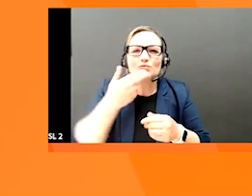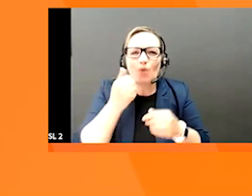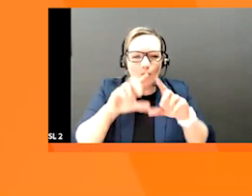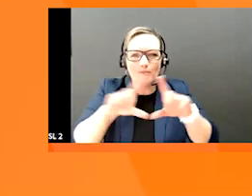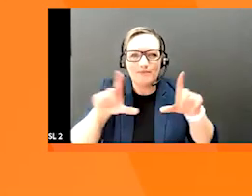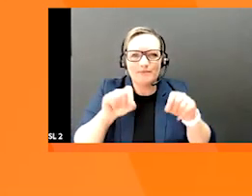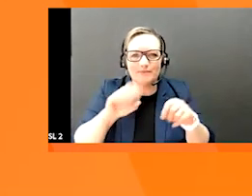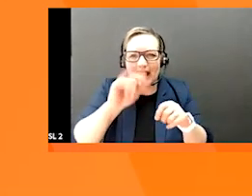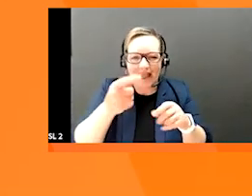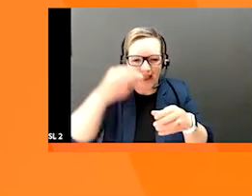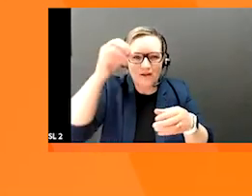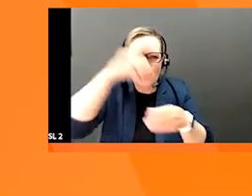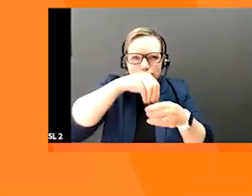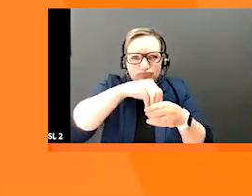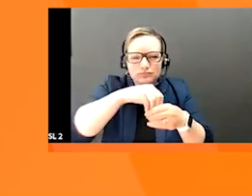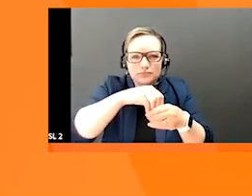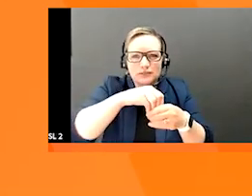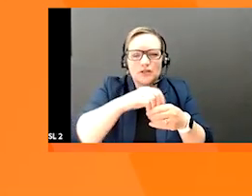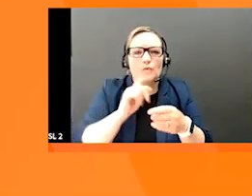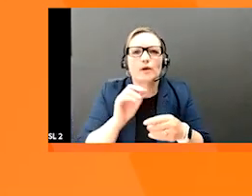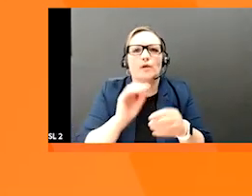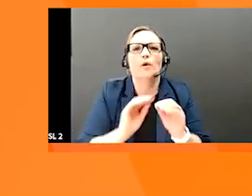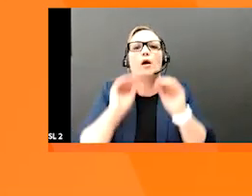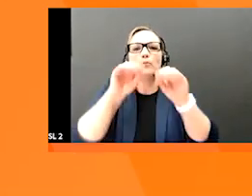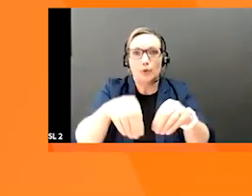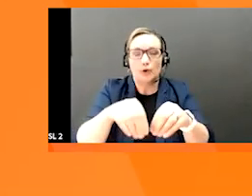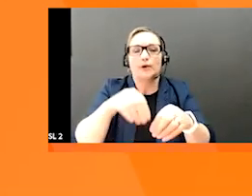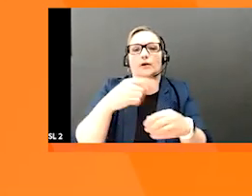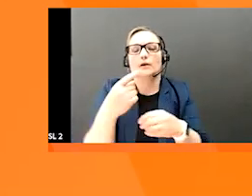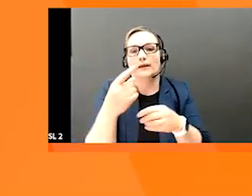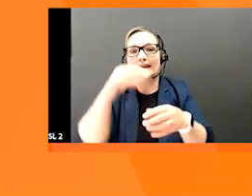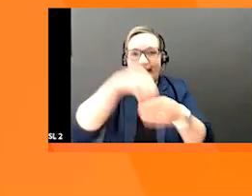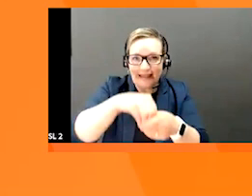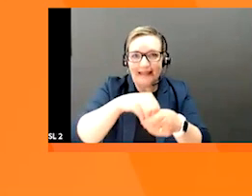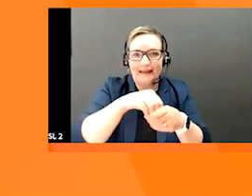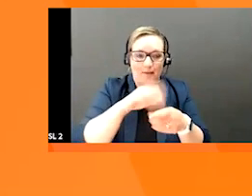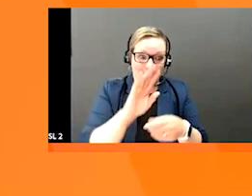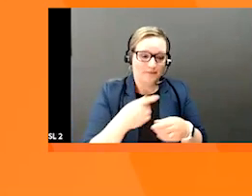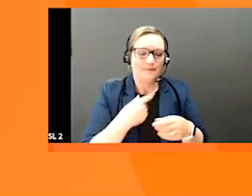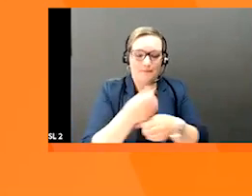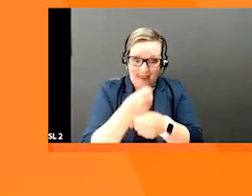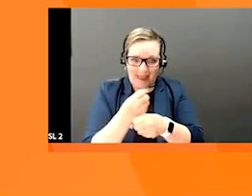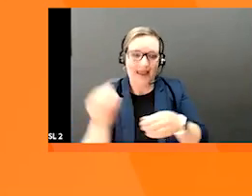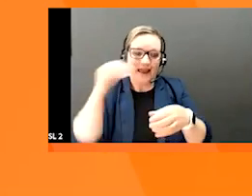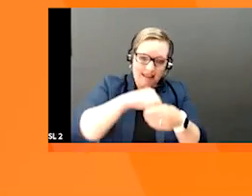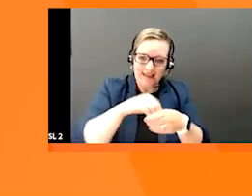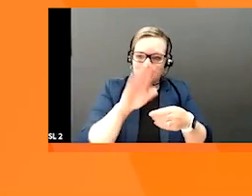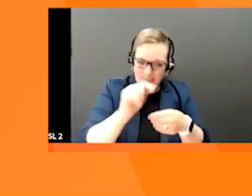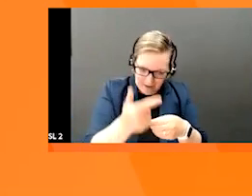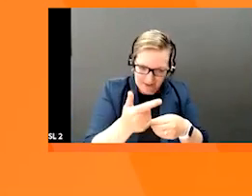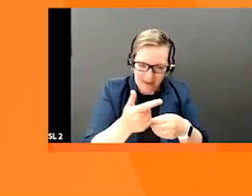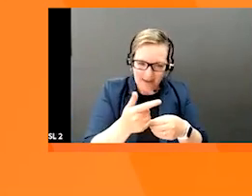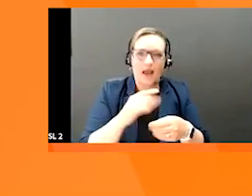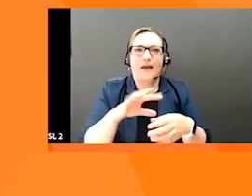pack carton, do we need two barcodes, one for the sachet and one for the carton? If you are